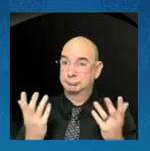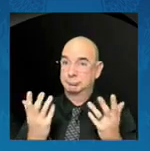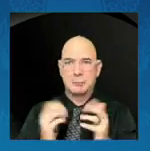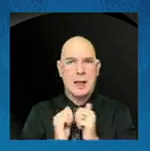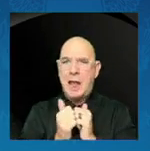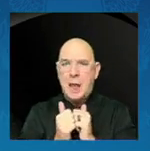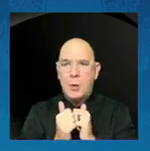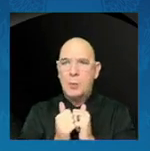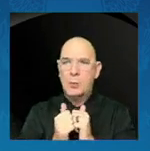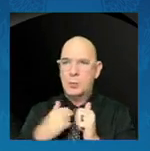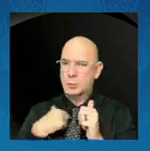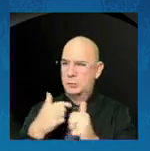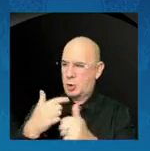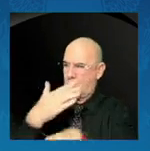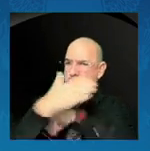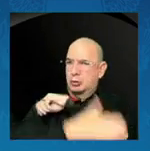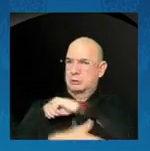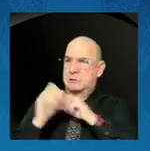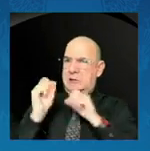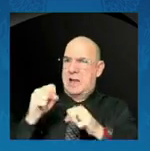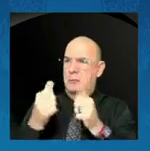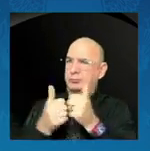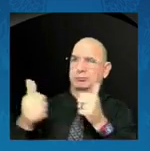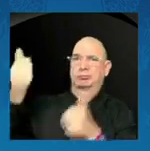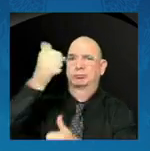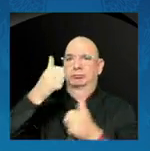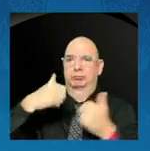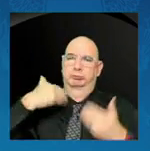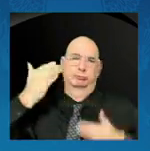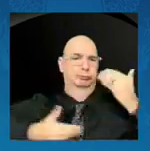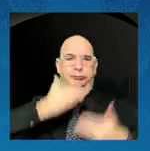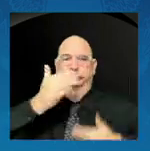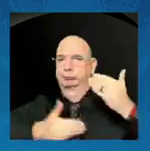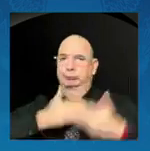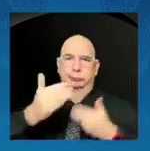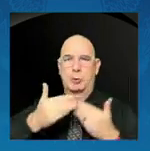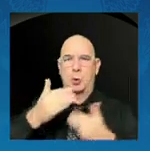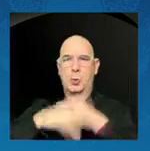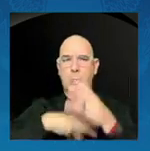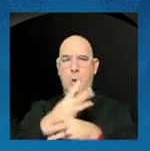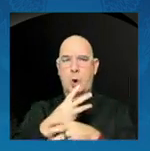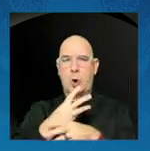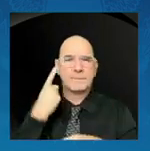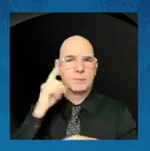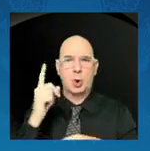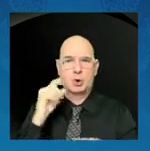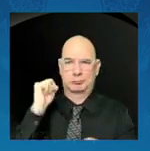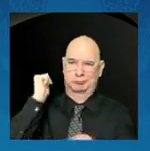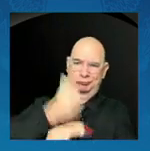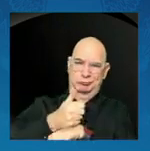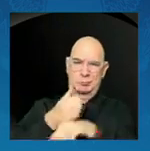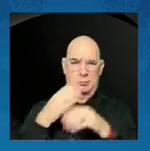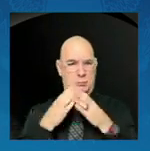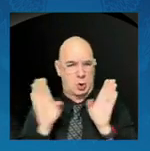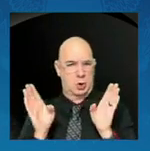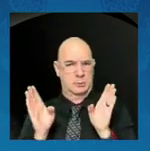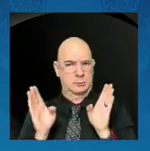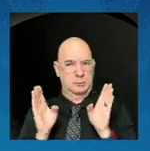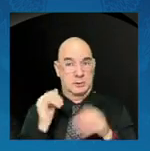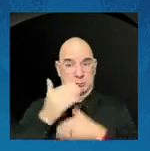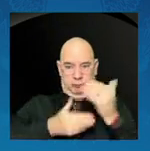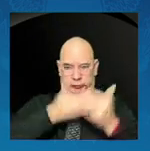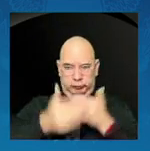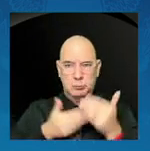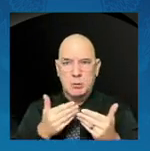In our world. To establish. To expand. And to accelerate. The rules and the